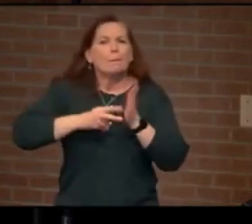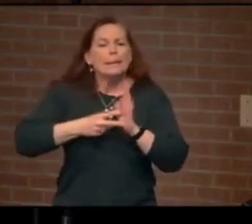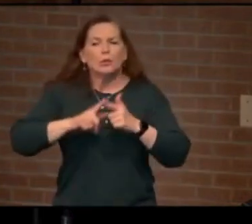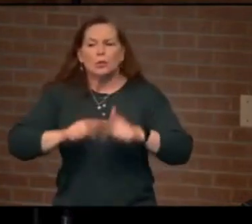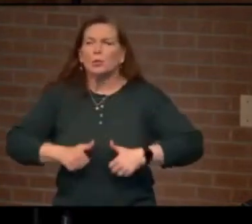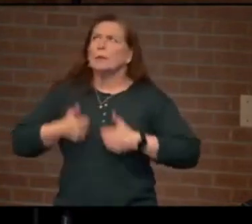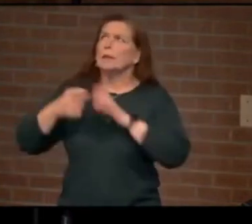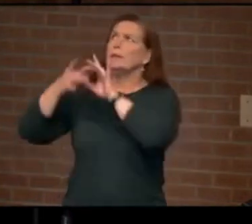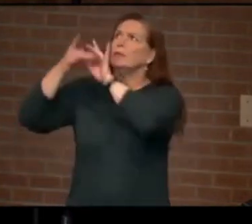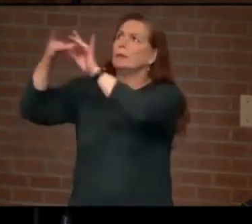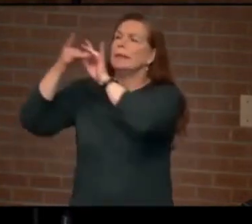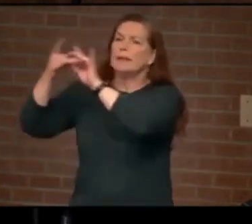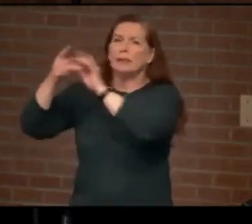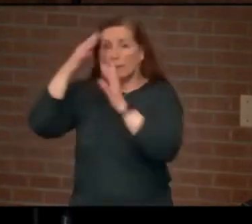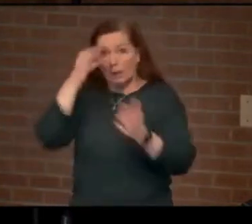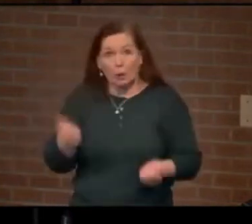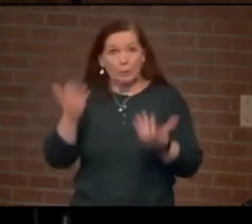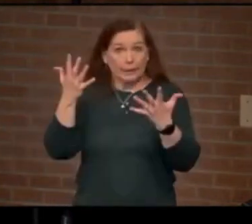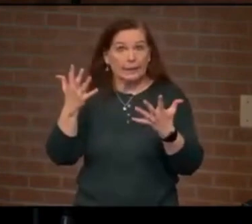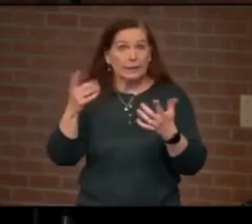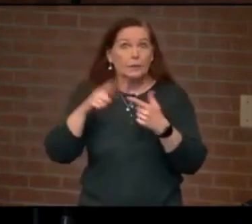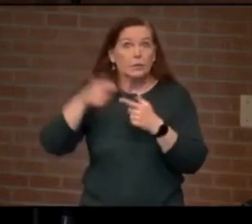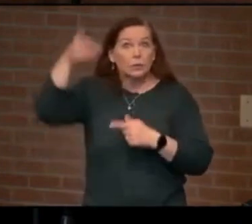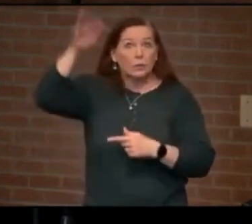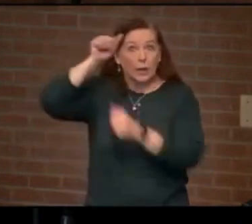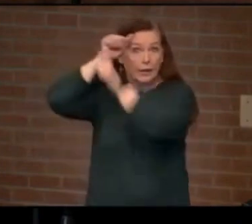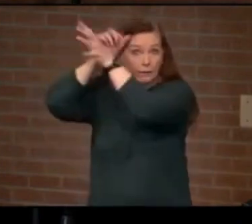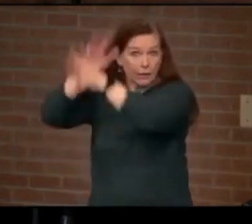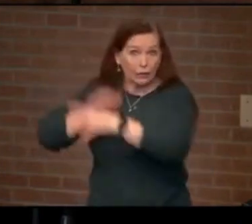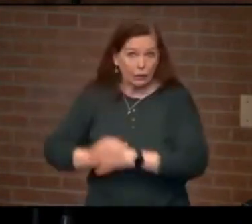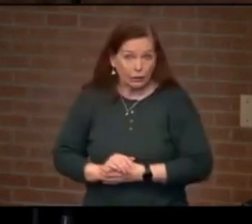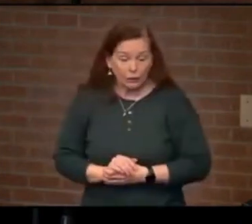relationship and obedience to God the Father.